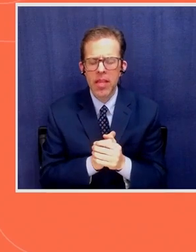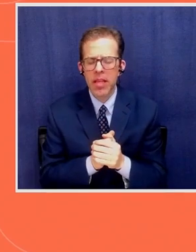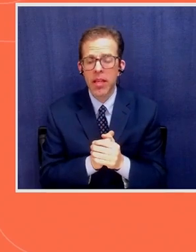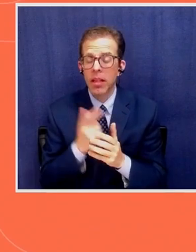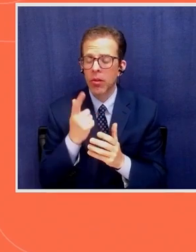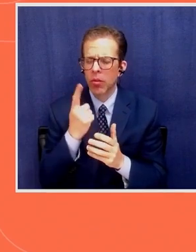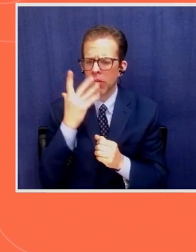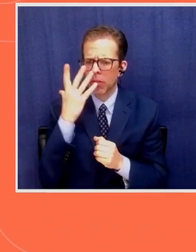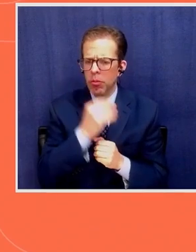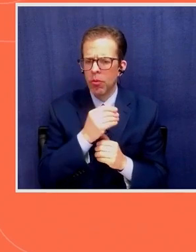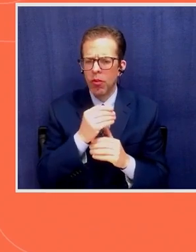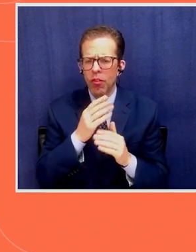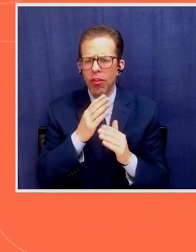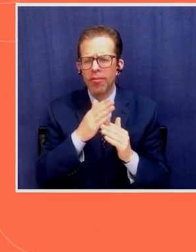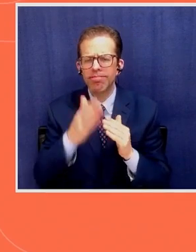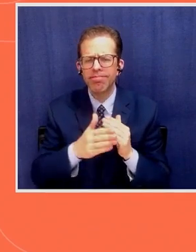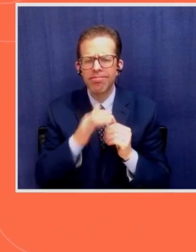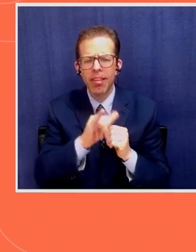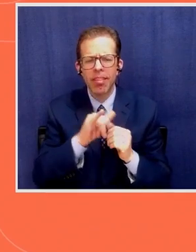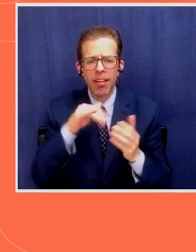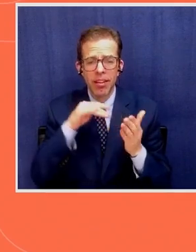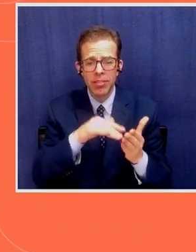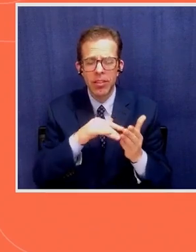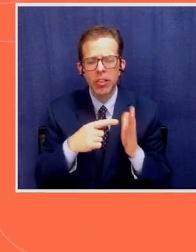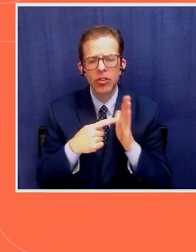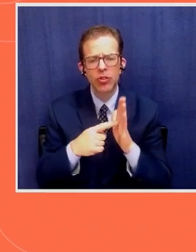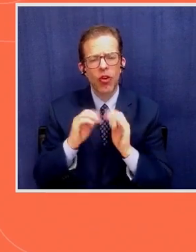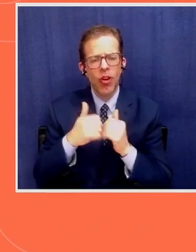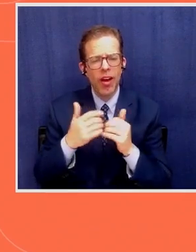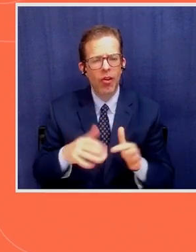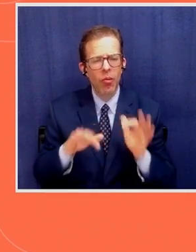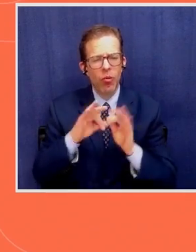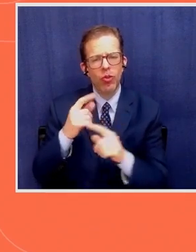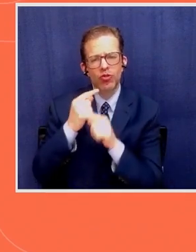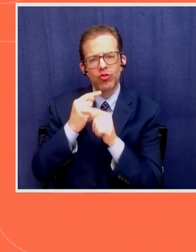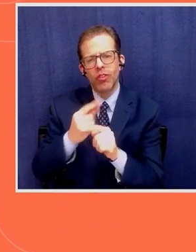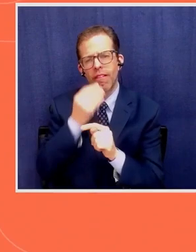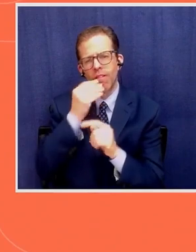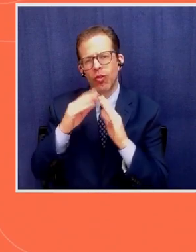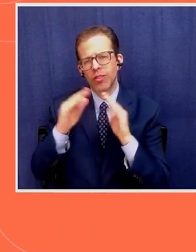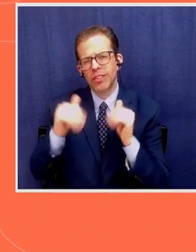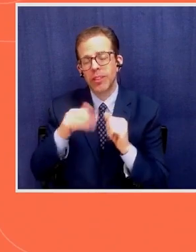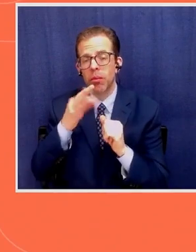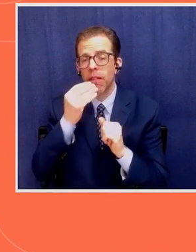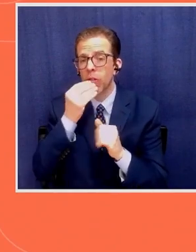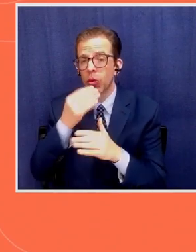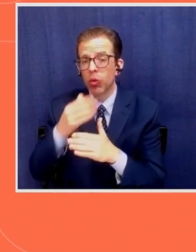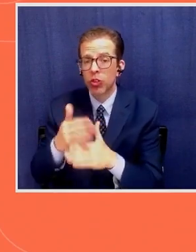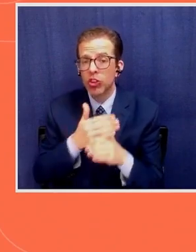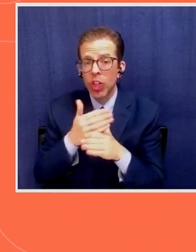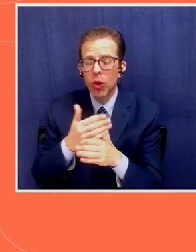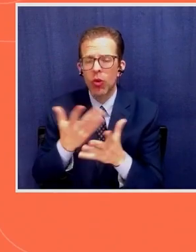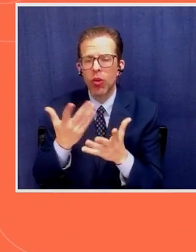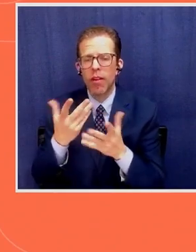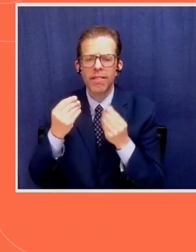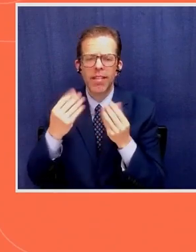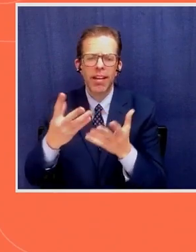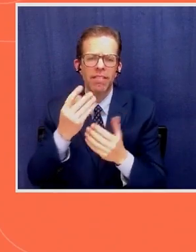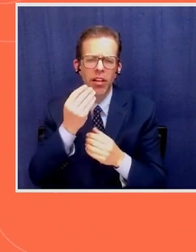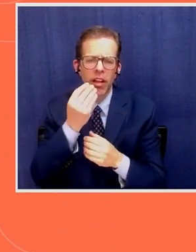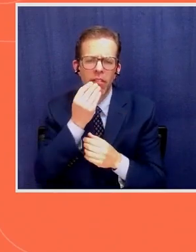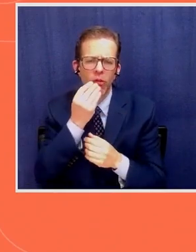how important traditional food systems systems of food sharing, of giving food to the vulnerable